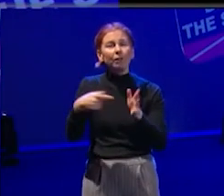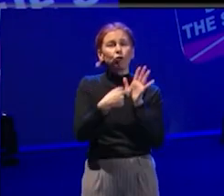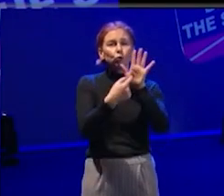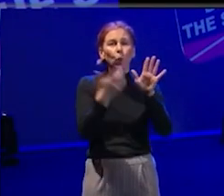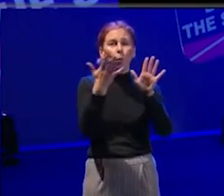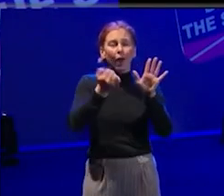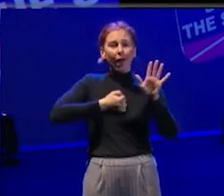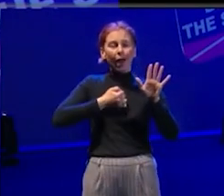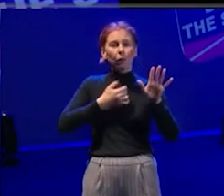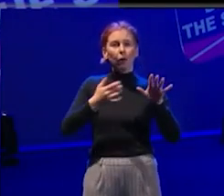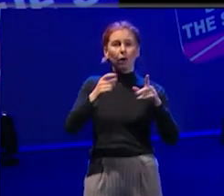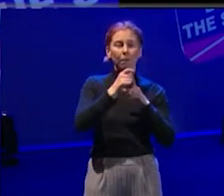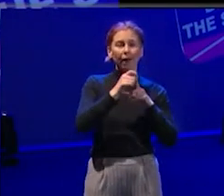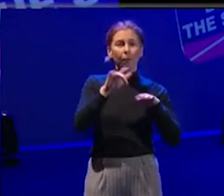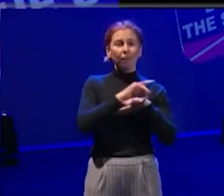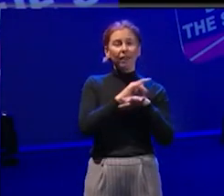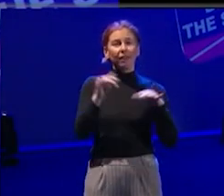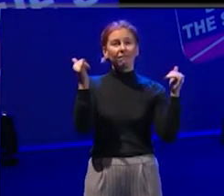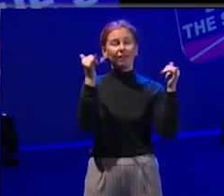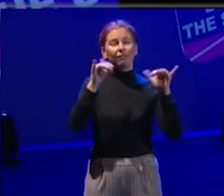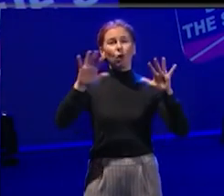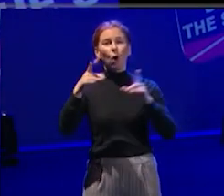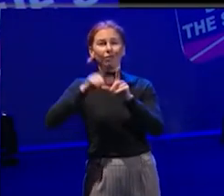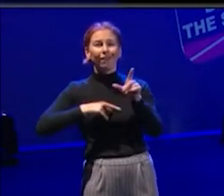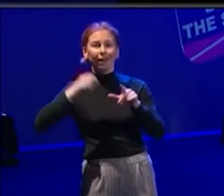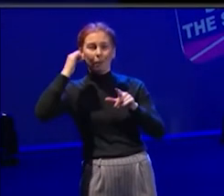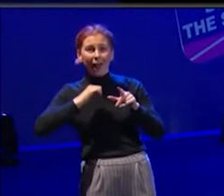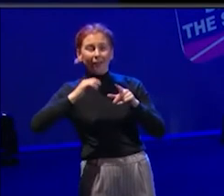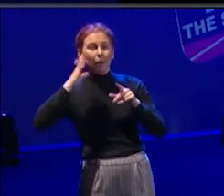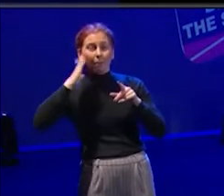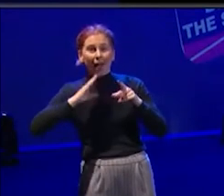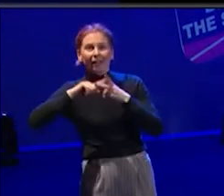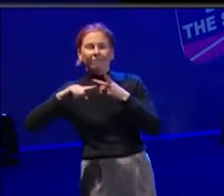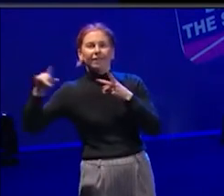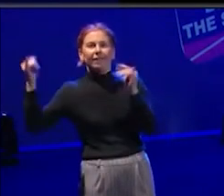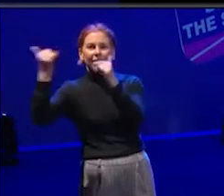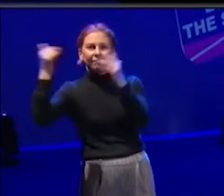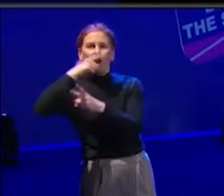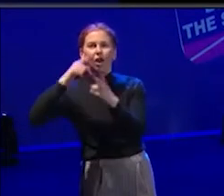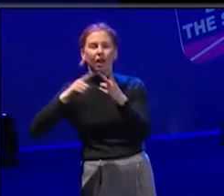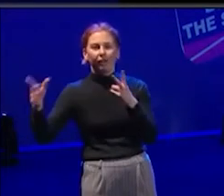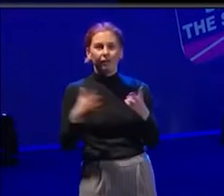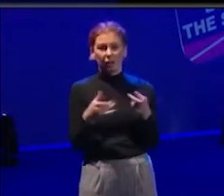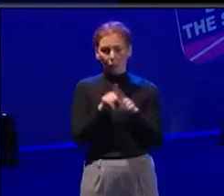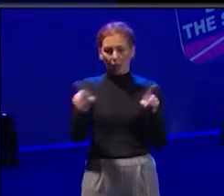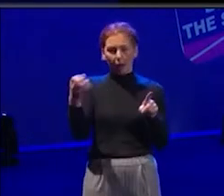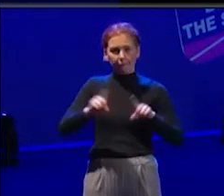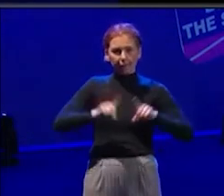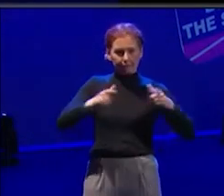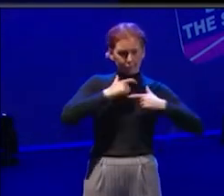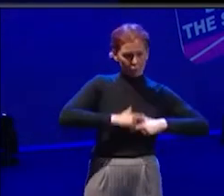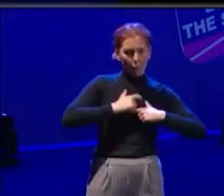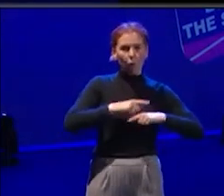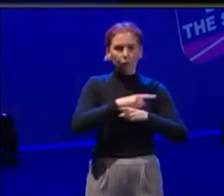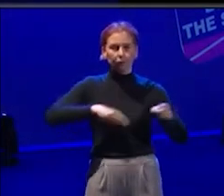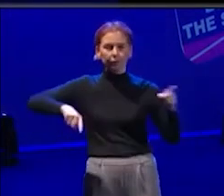get a, a proper showcase of the work that they've been doing. Um, and then we also have roles within the organisation or we have,